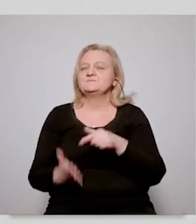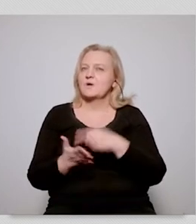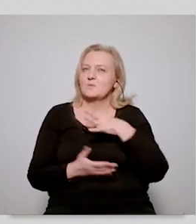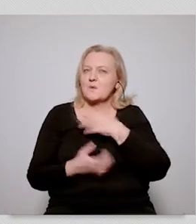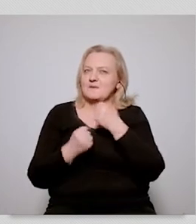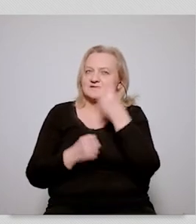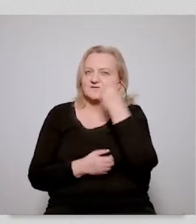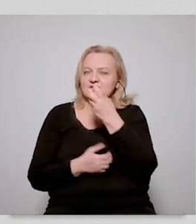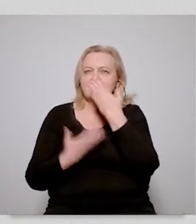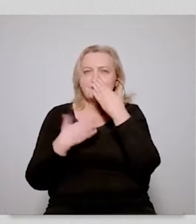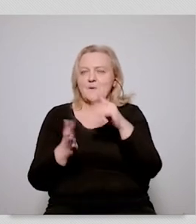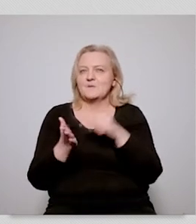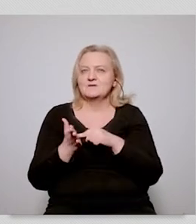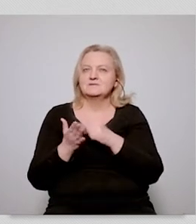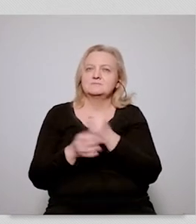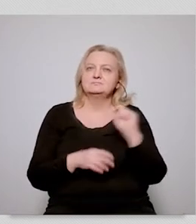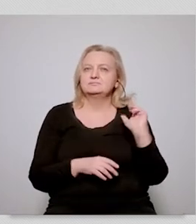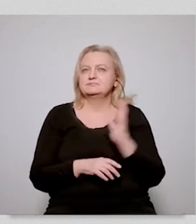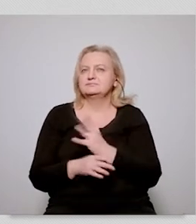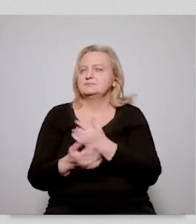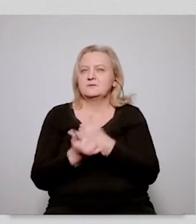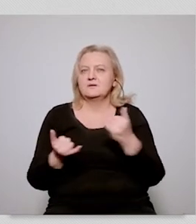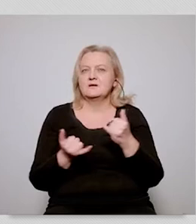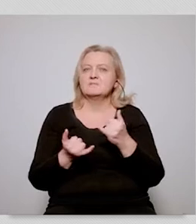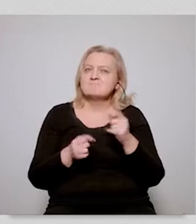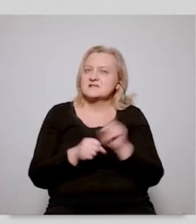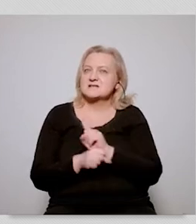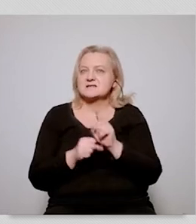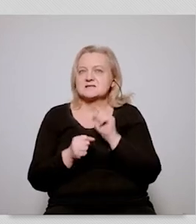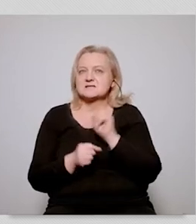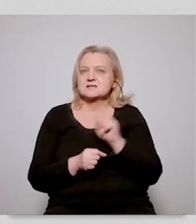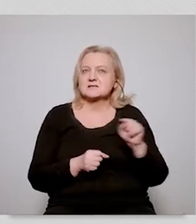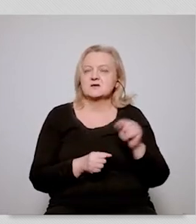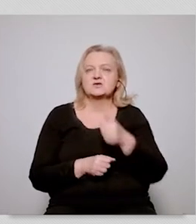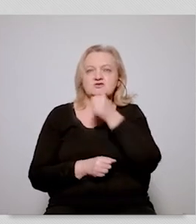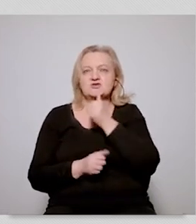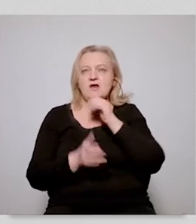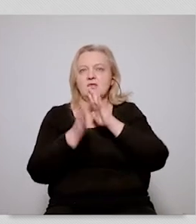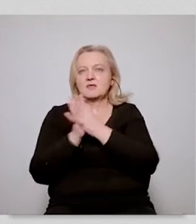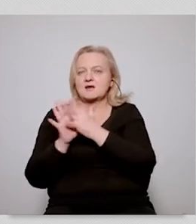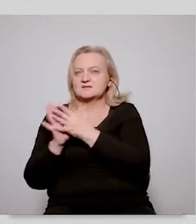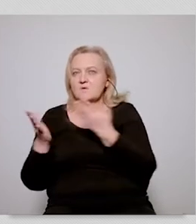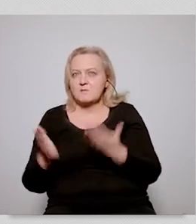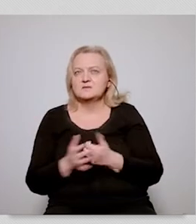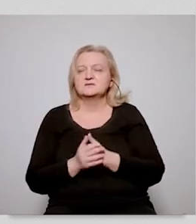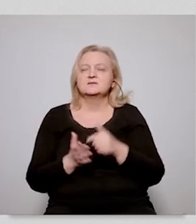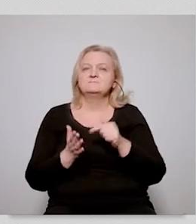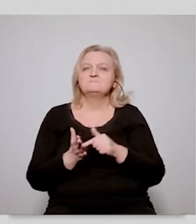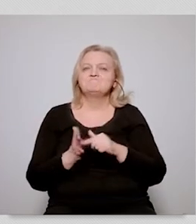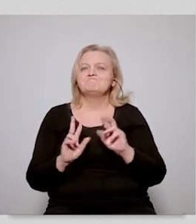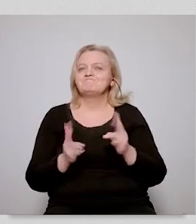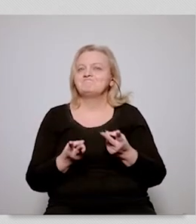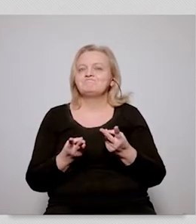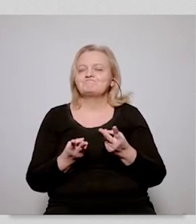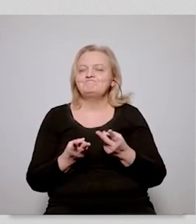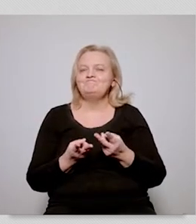interesting uh especially how you showed a number of traps of green transition as you referred to